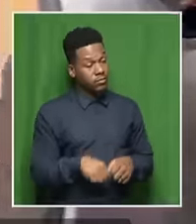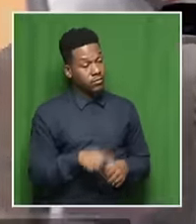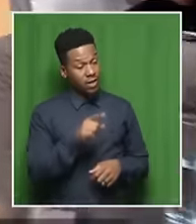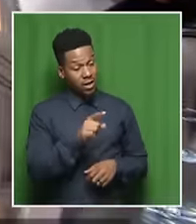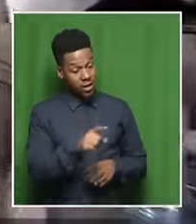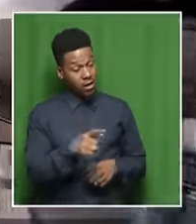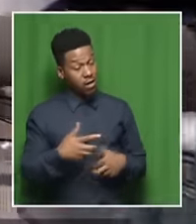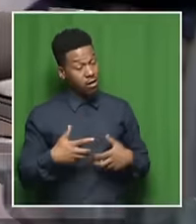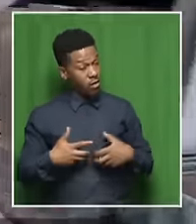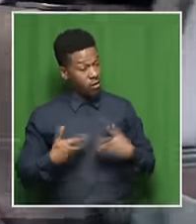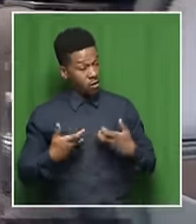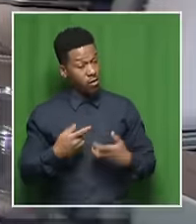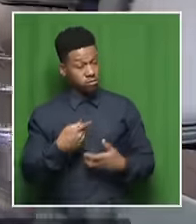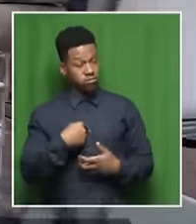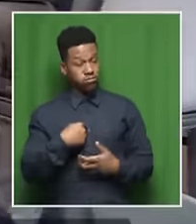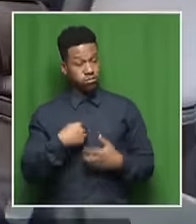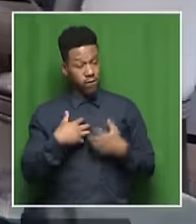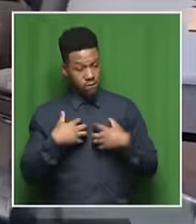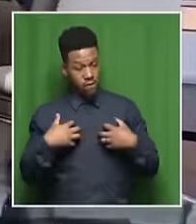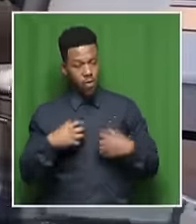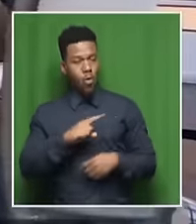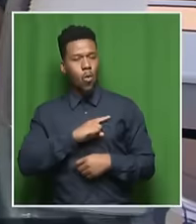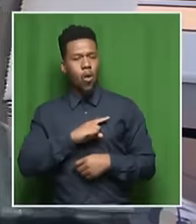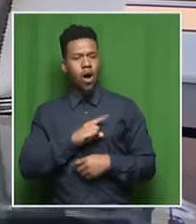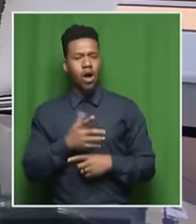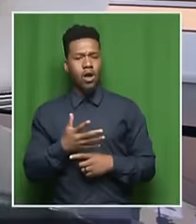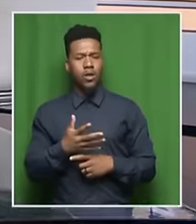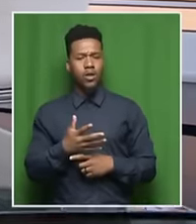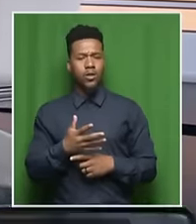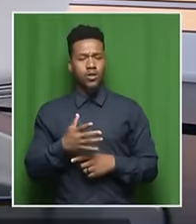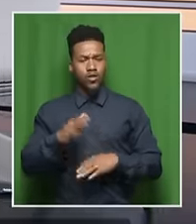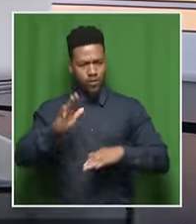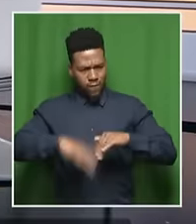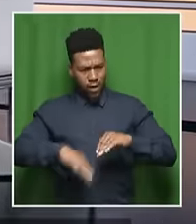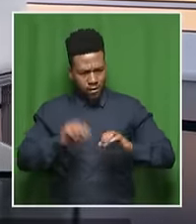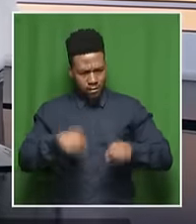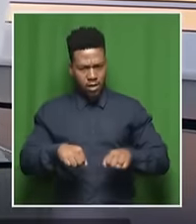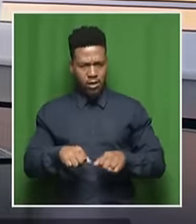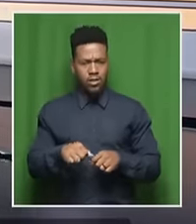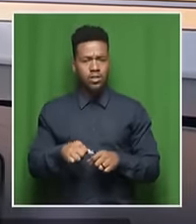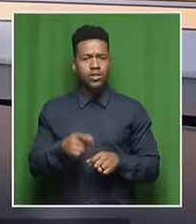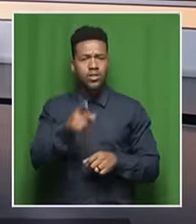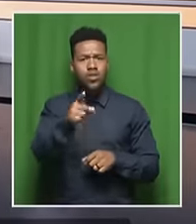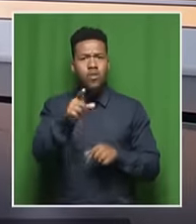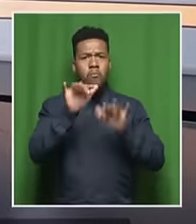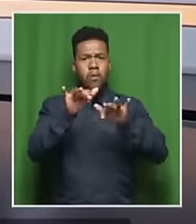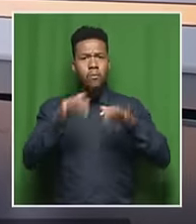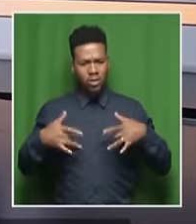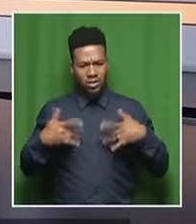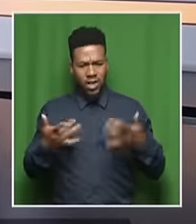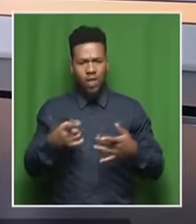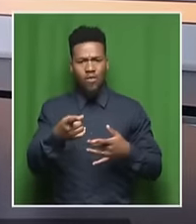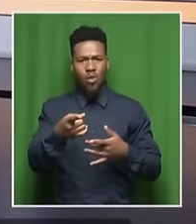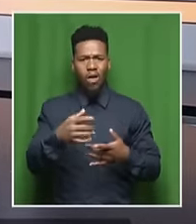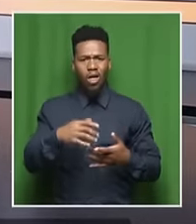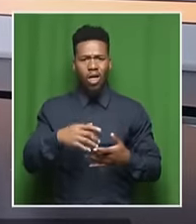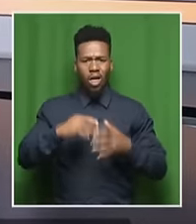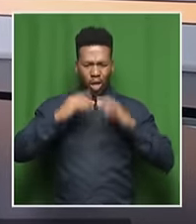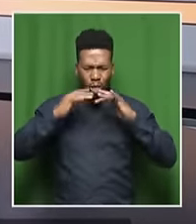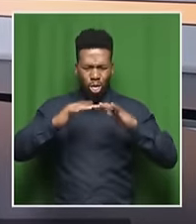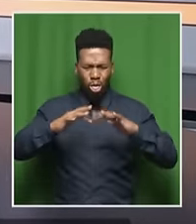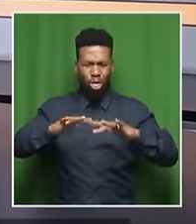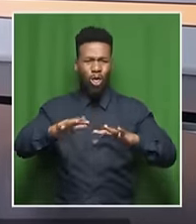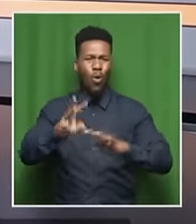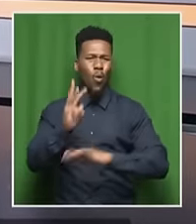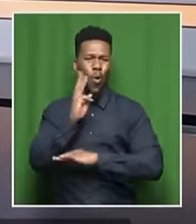hear what you're saying. And yes, you get fined for that. But I mean, these are people's lives that you're dealing with where you're polluting the water, the water supply is